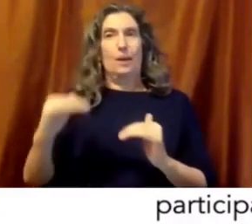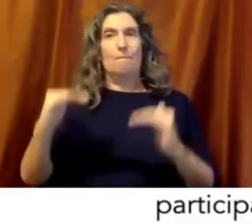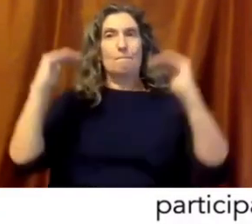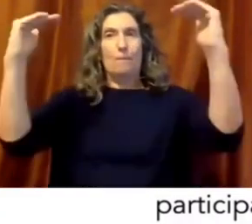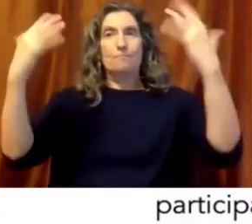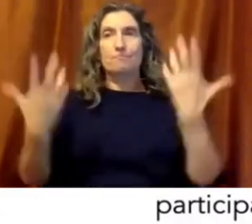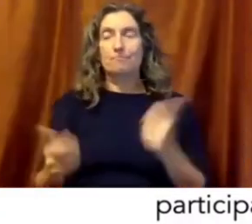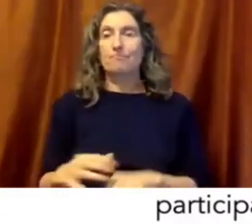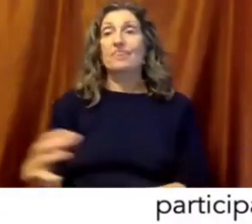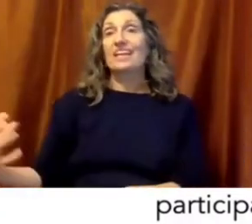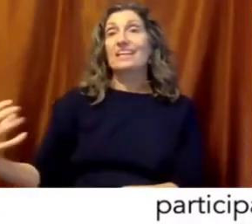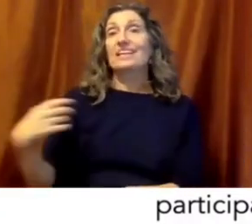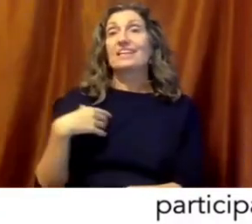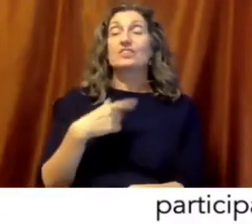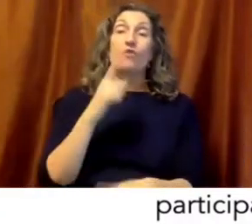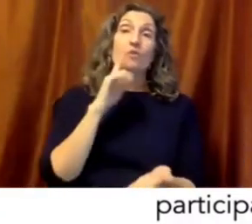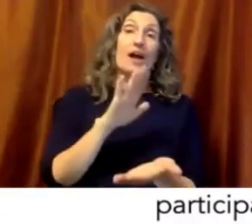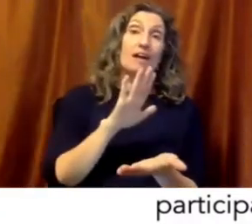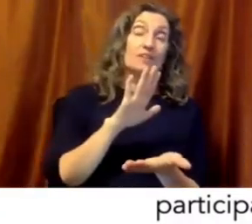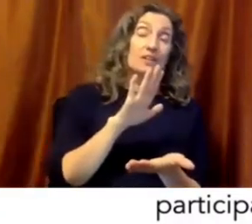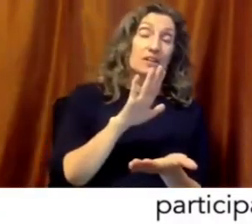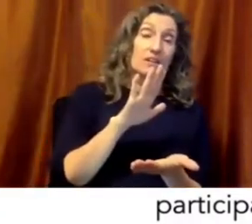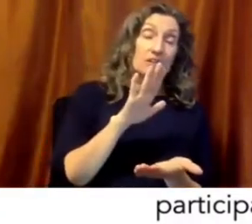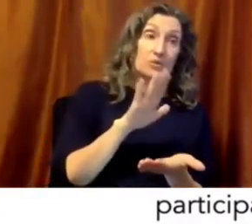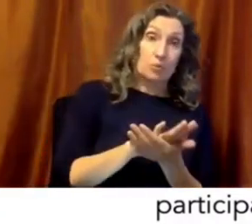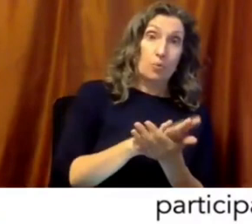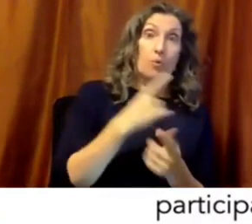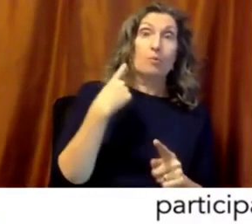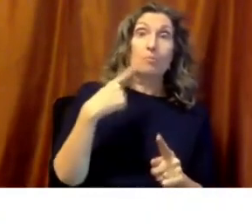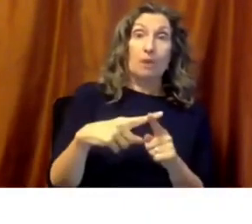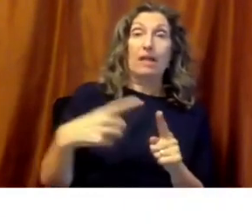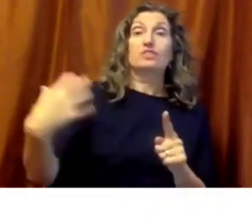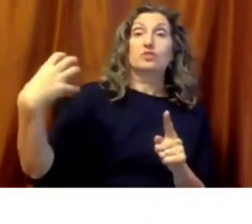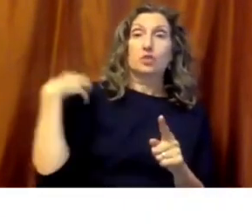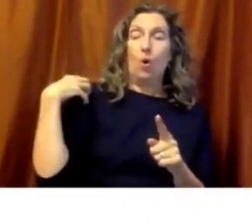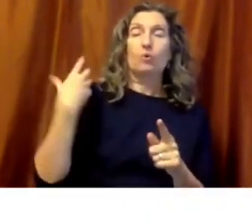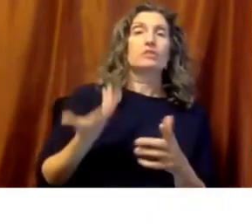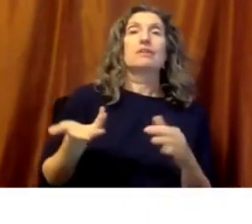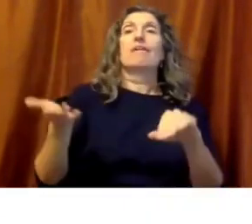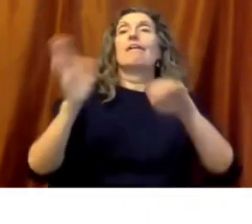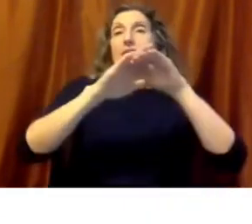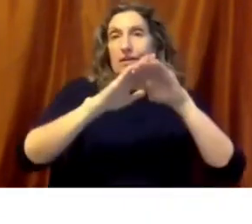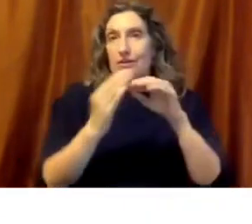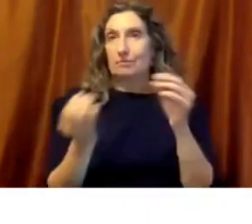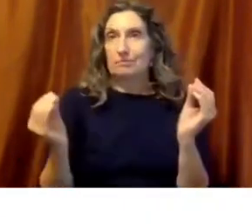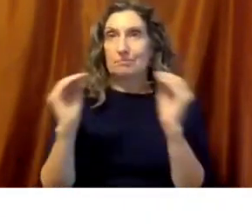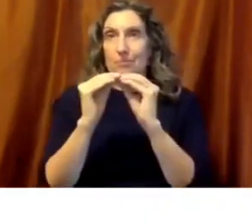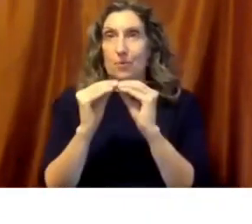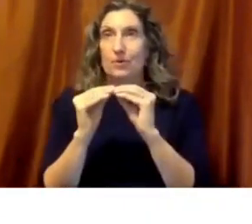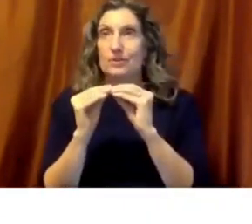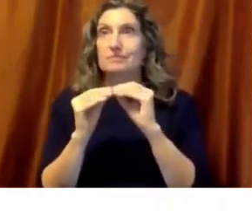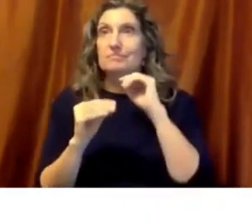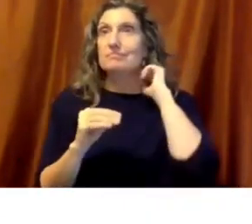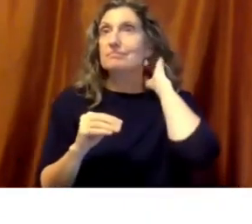And the gray is a coach only. So we know that the layered approach is what absolutely works. And then early childhood